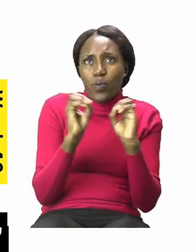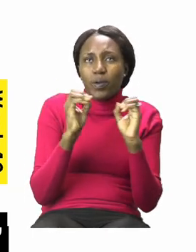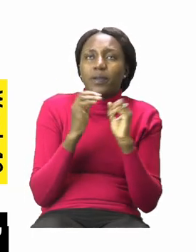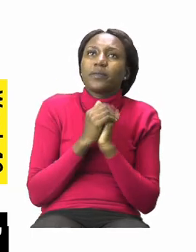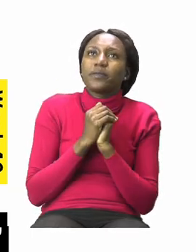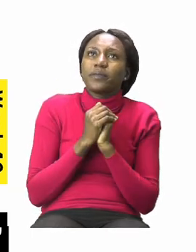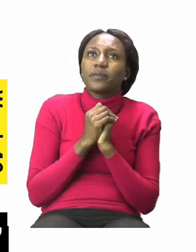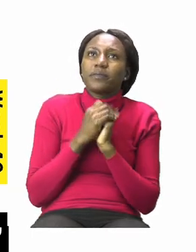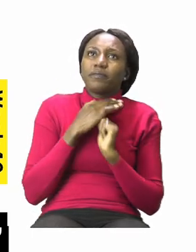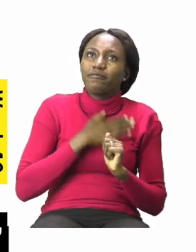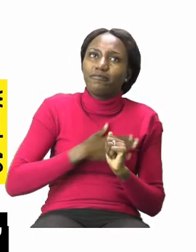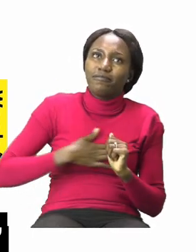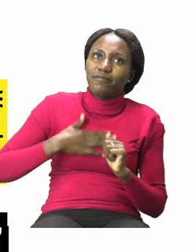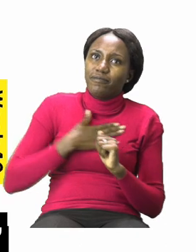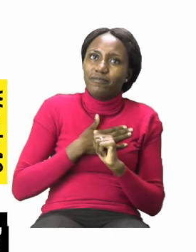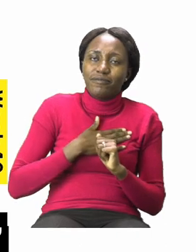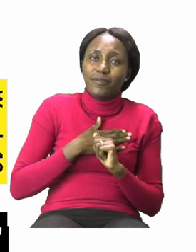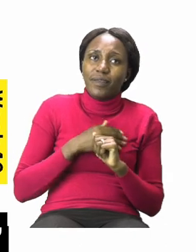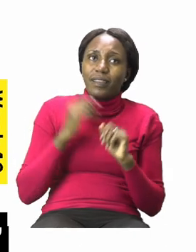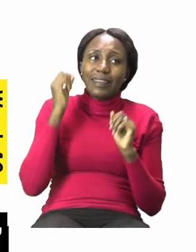that our ears don't freeze.